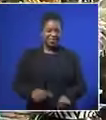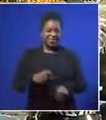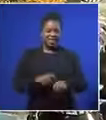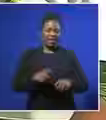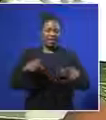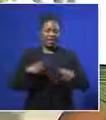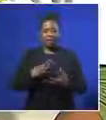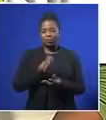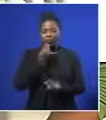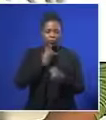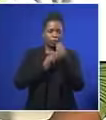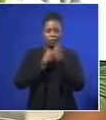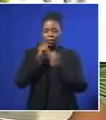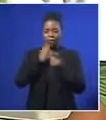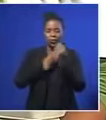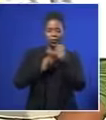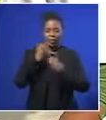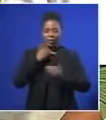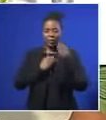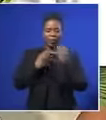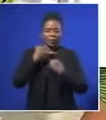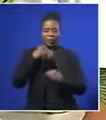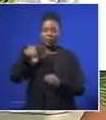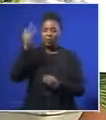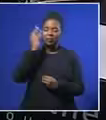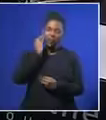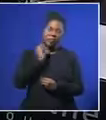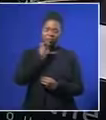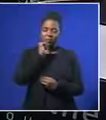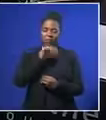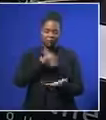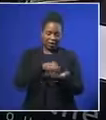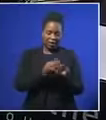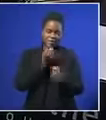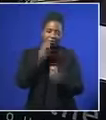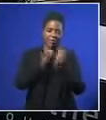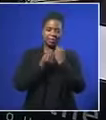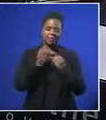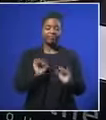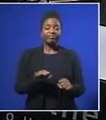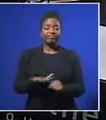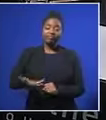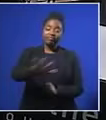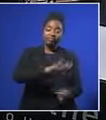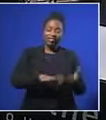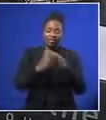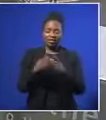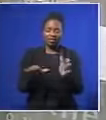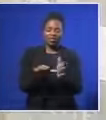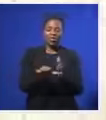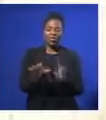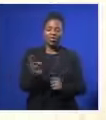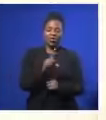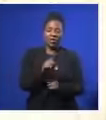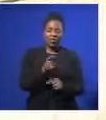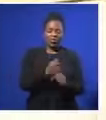tuck in. Young and old were part of the festivities. The community says it's important to ensure this